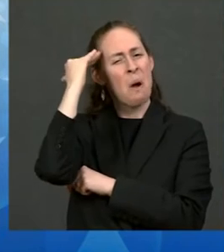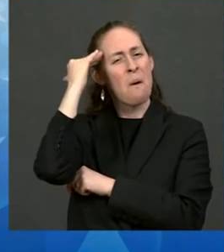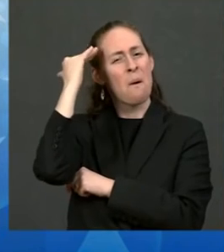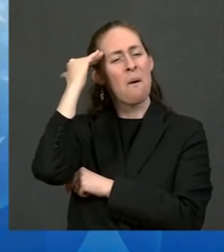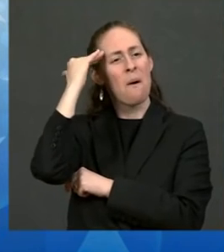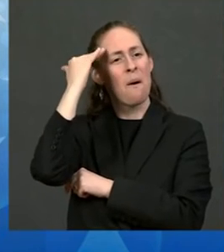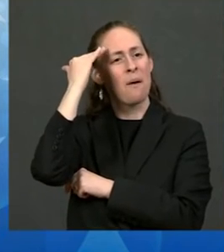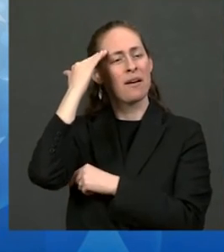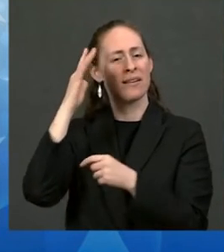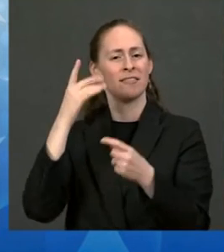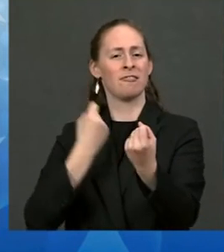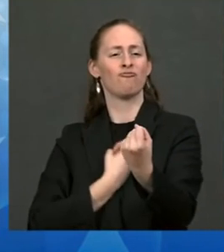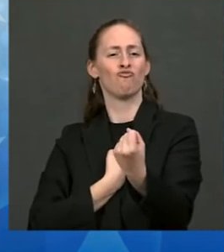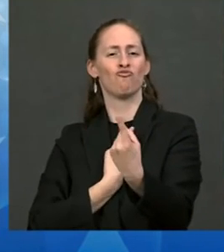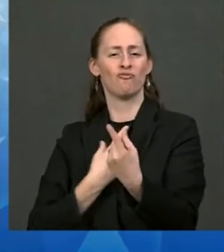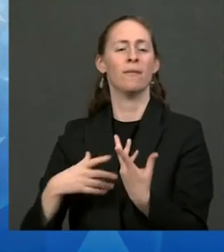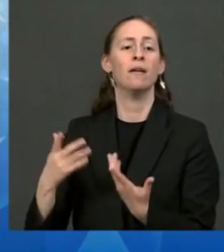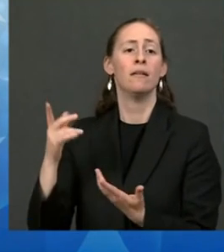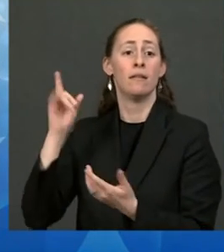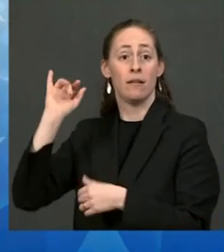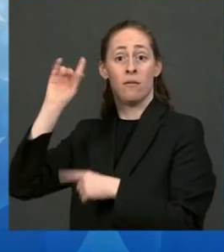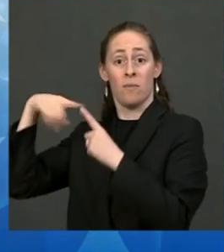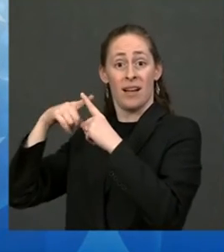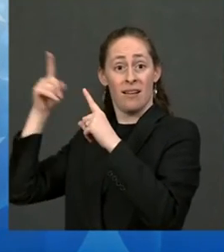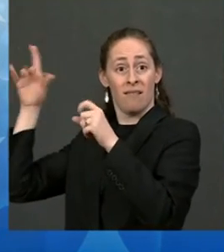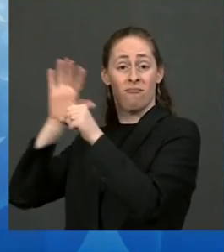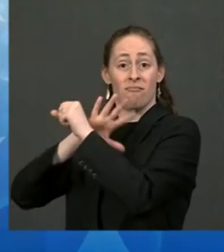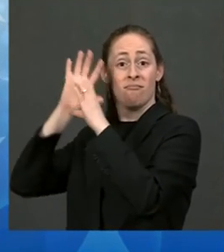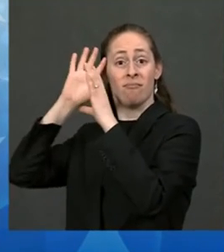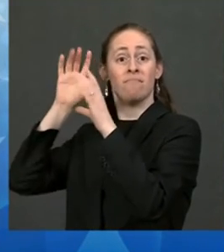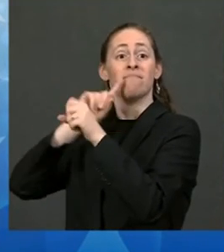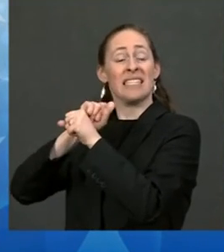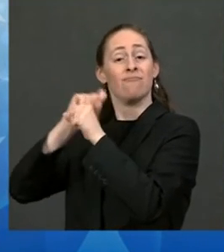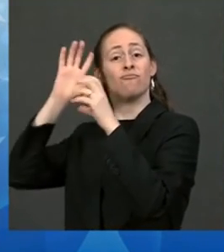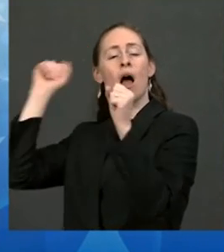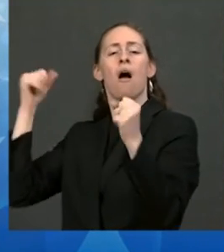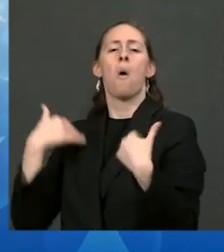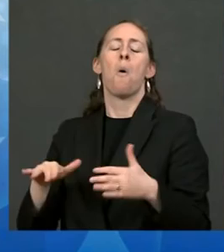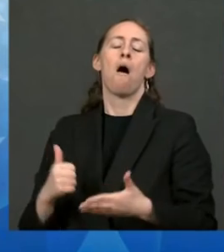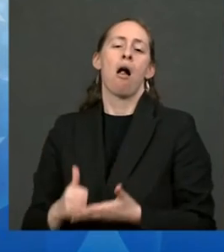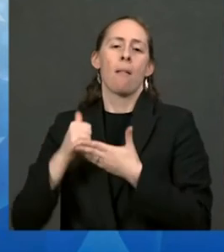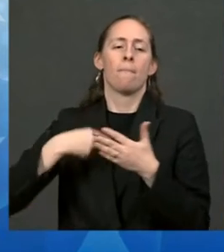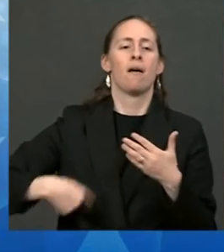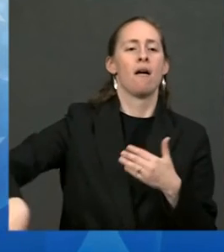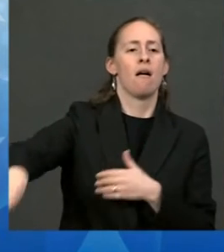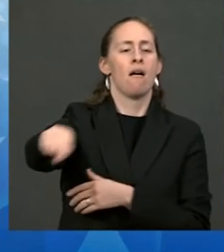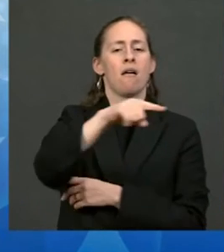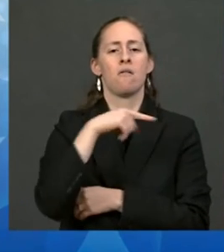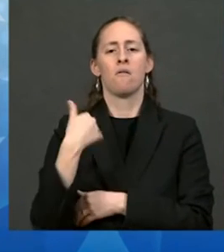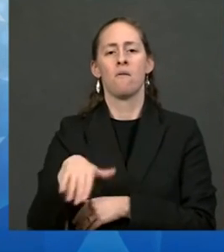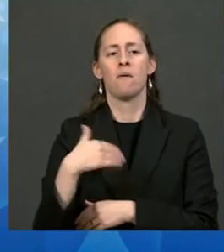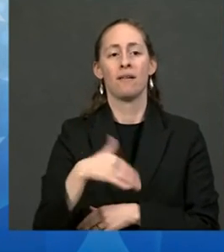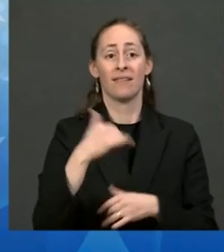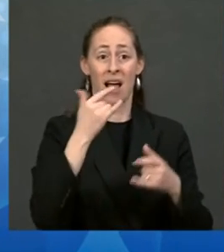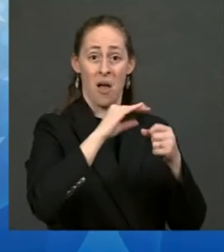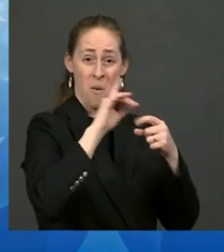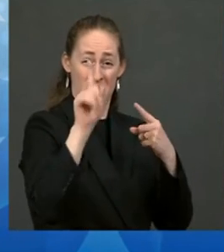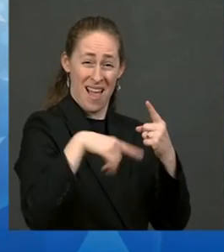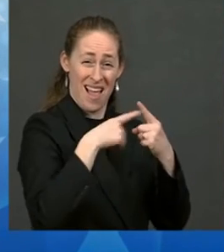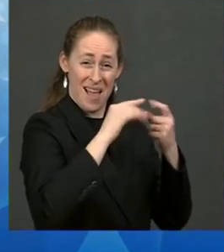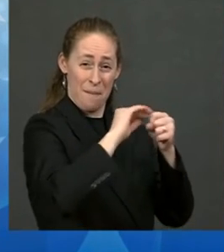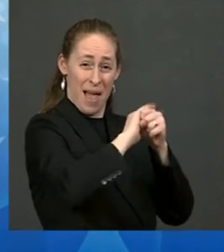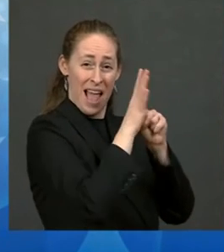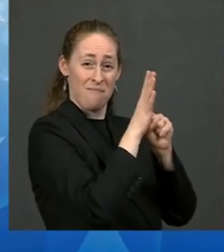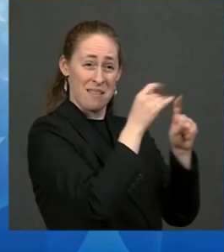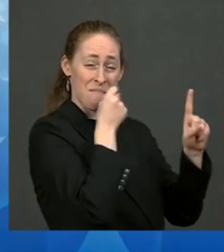at a pivotal moment for our country. It was a moment in which a global pandemic, the economic uncertainty that